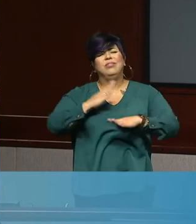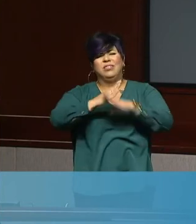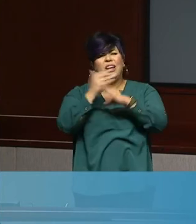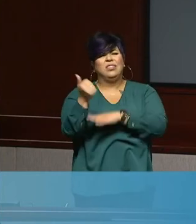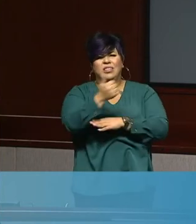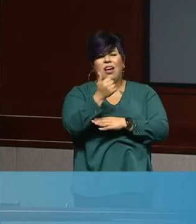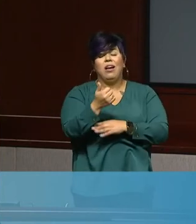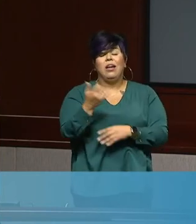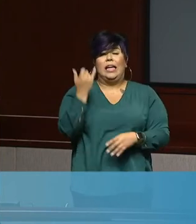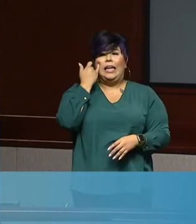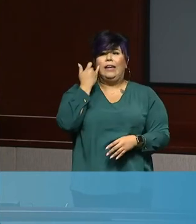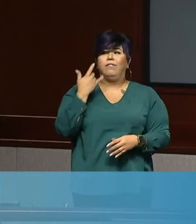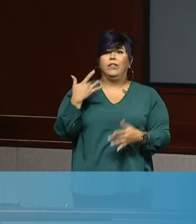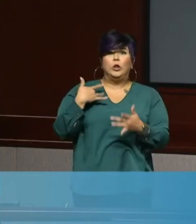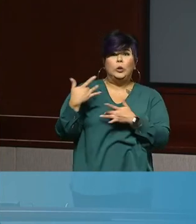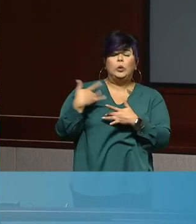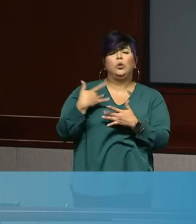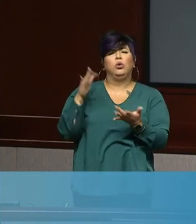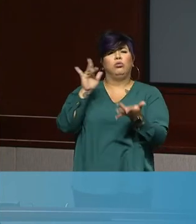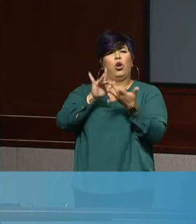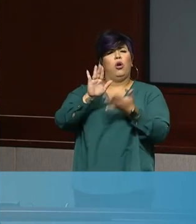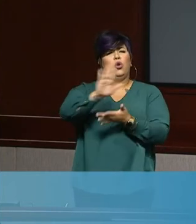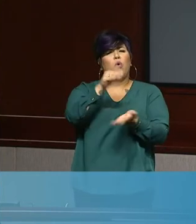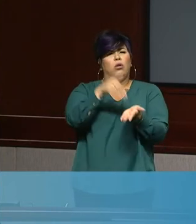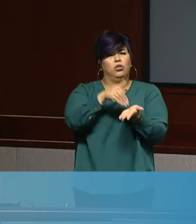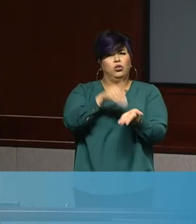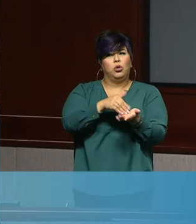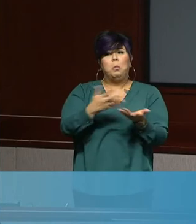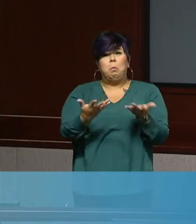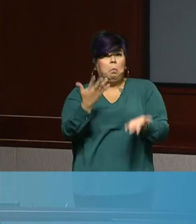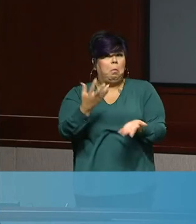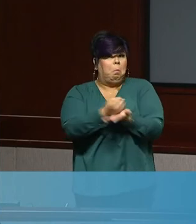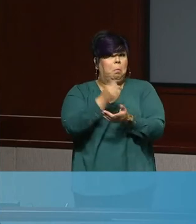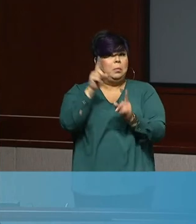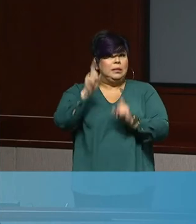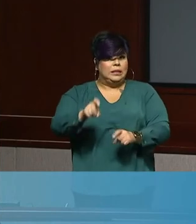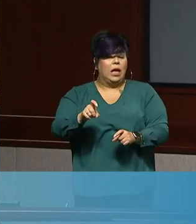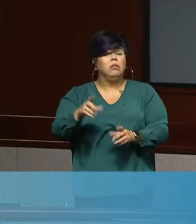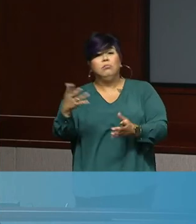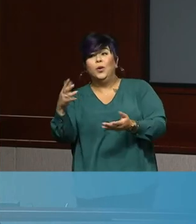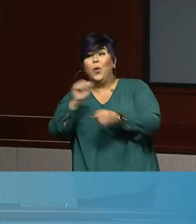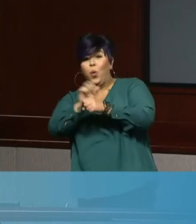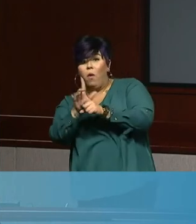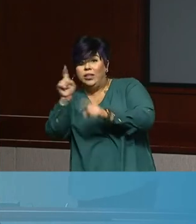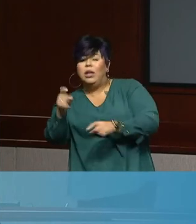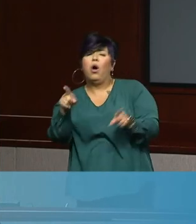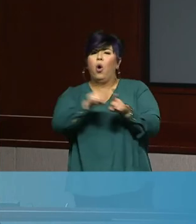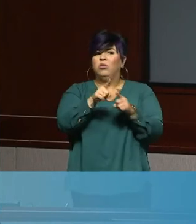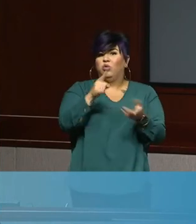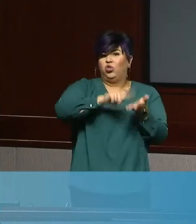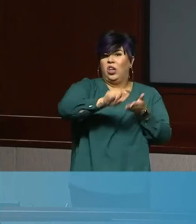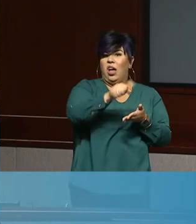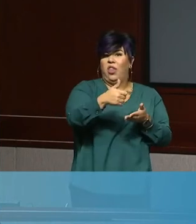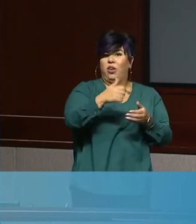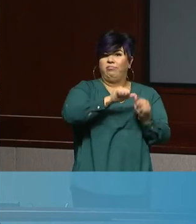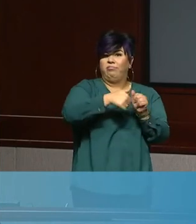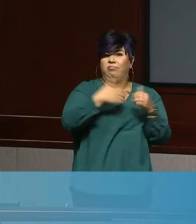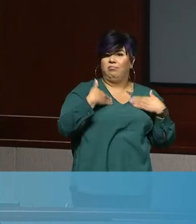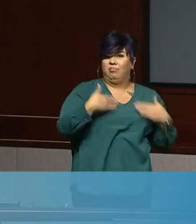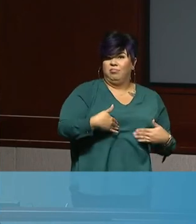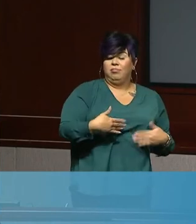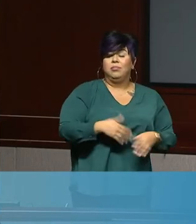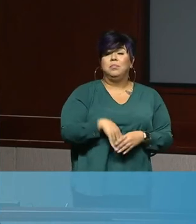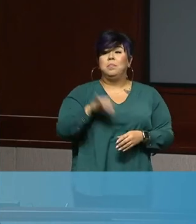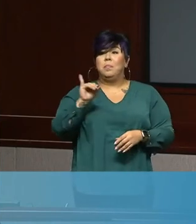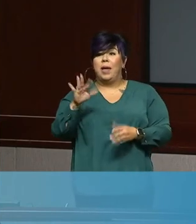any concerns, contact your healthcare provider, see if you need to be tested for COVID and for other things, um, and then, um, get tested if it's